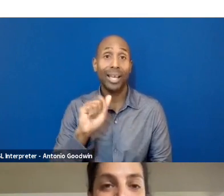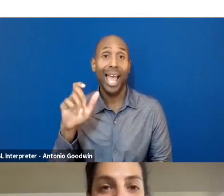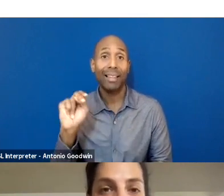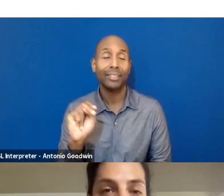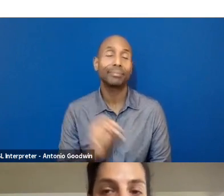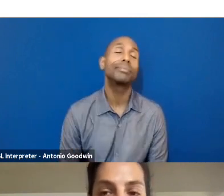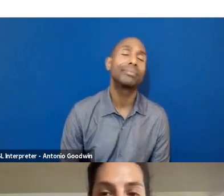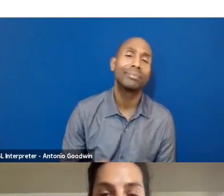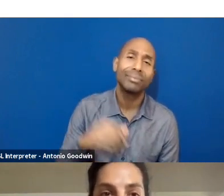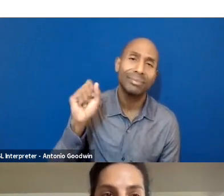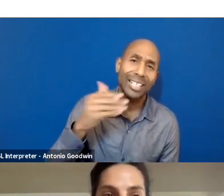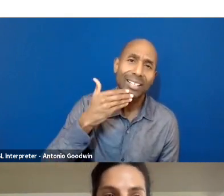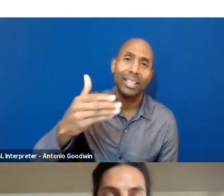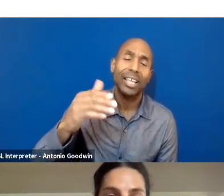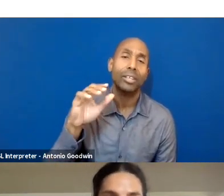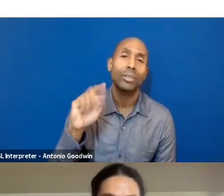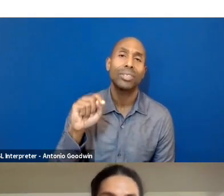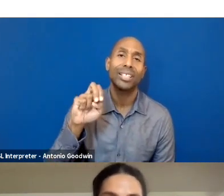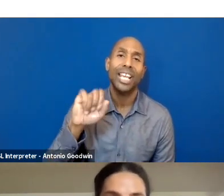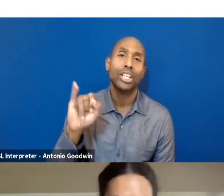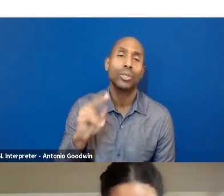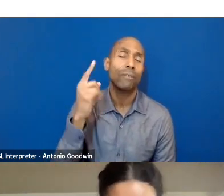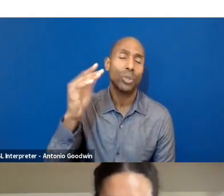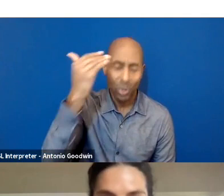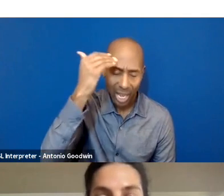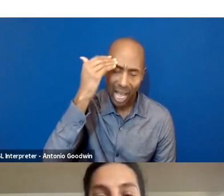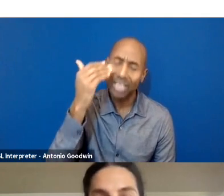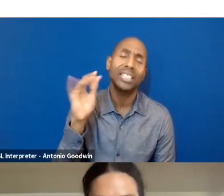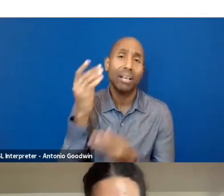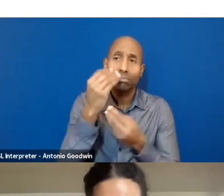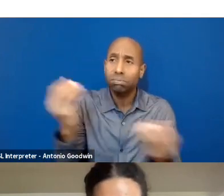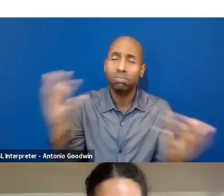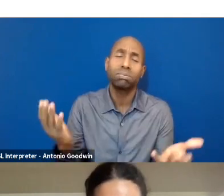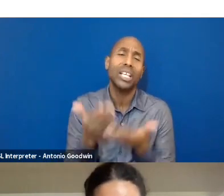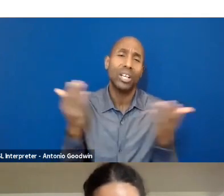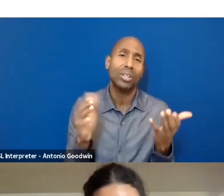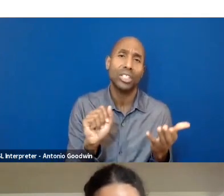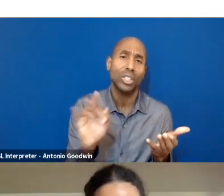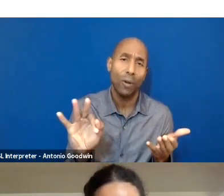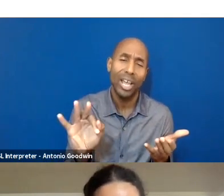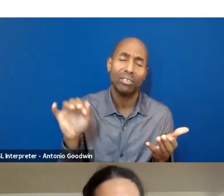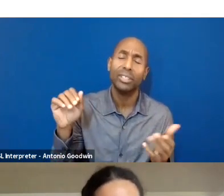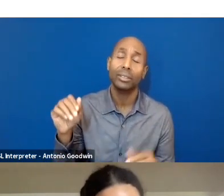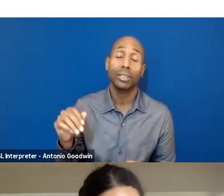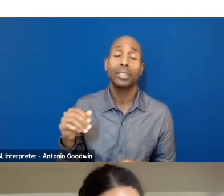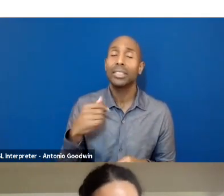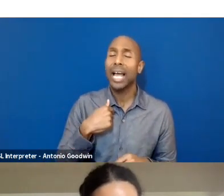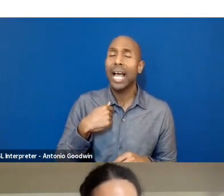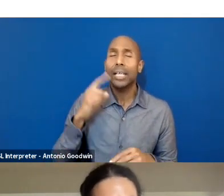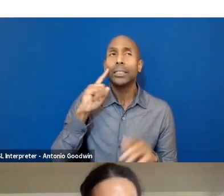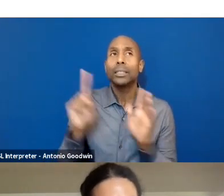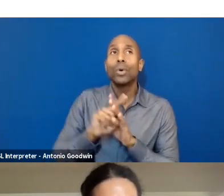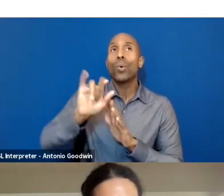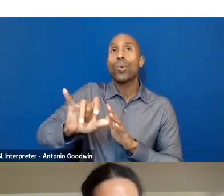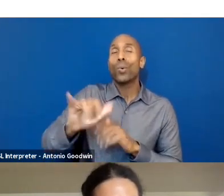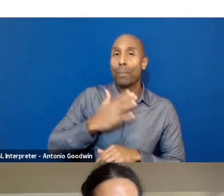to say thank you for the knowledge you shared with all of us here at Slow Factory. It definitely reminded me of, you know, my roots and where I come